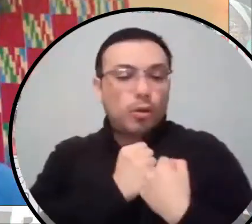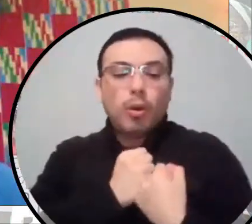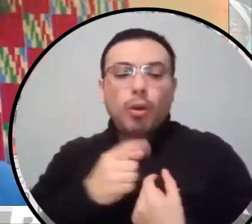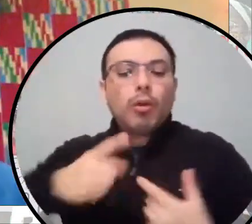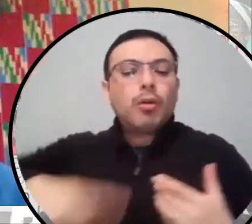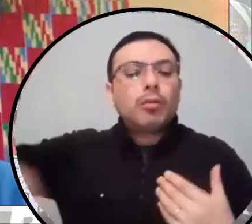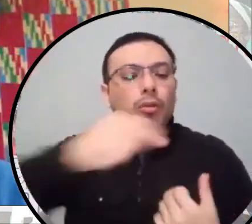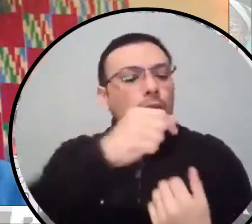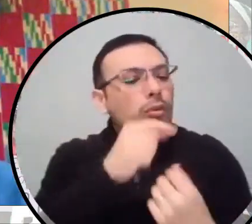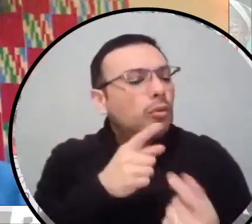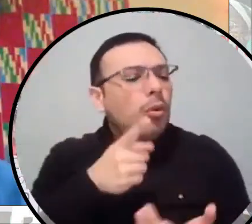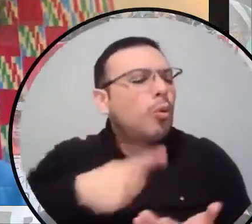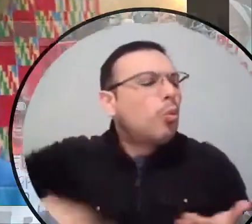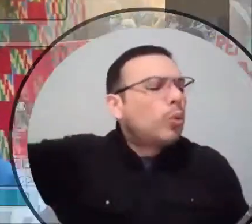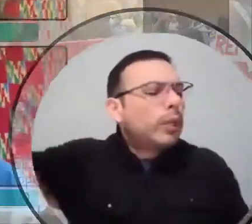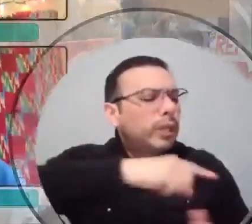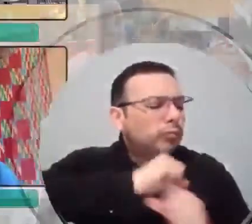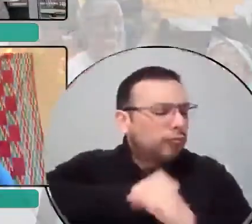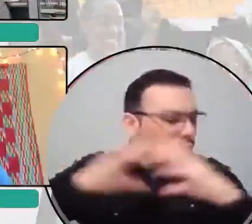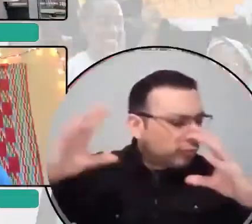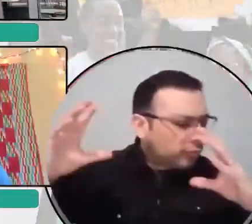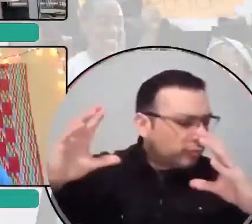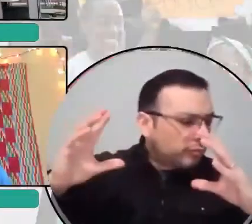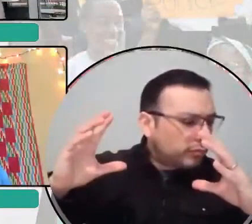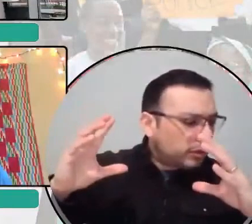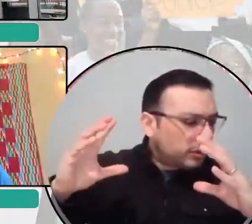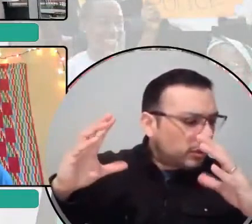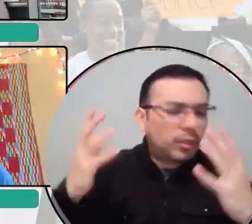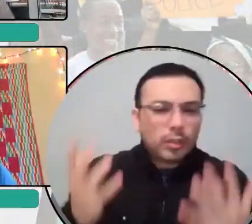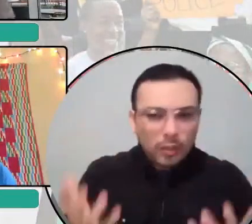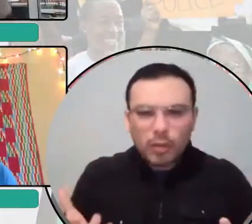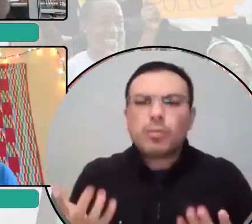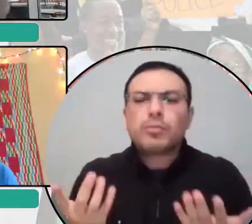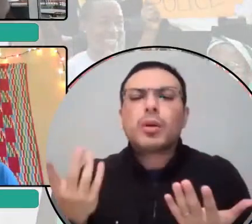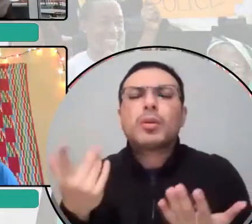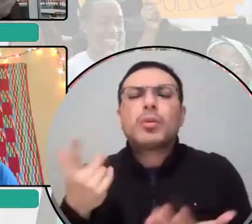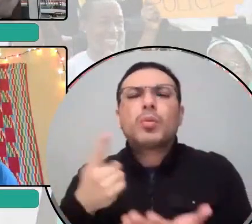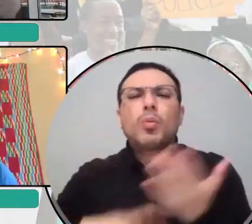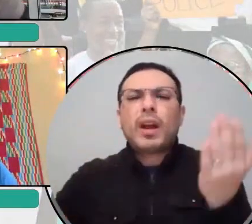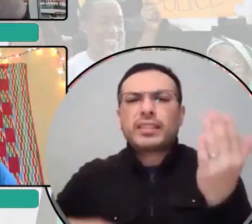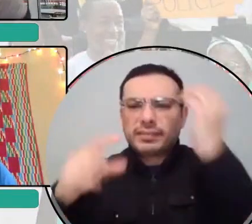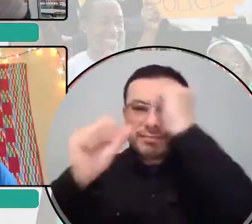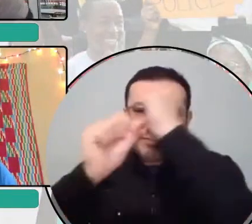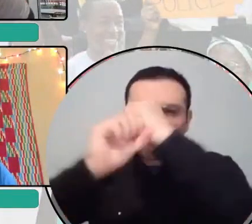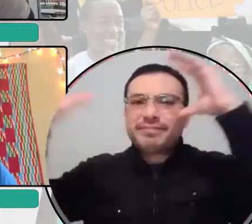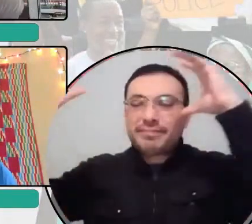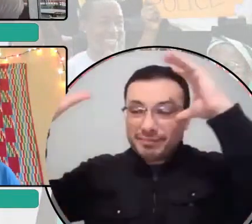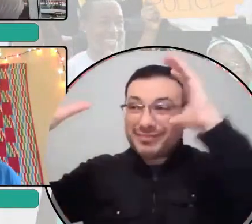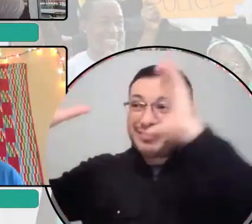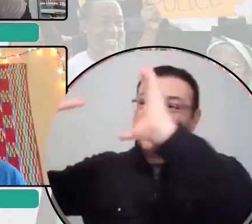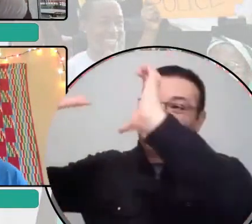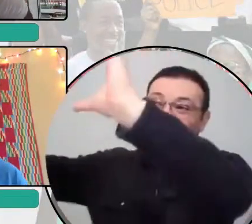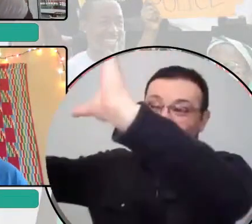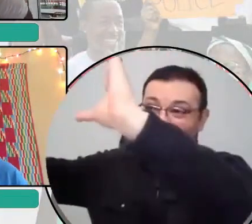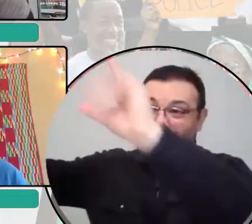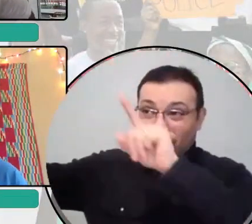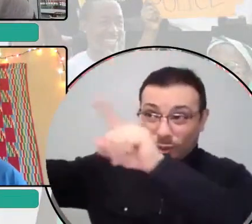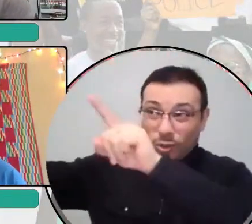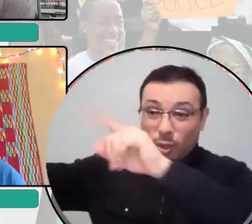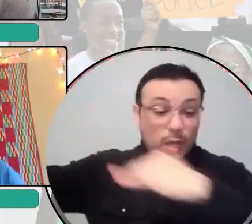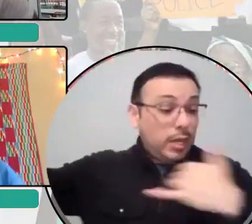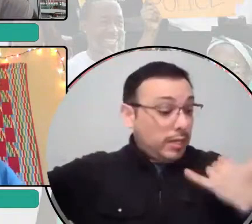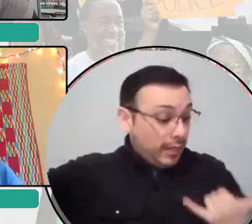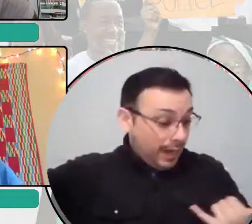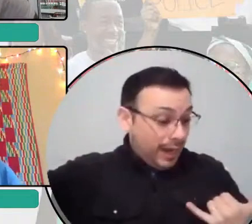panelists. What is the vision of abolition? And how do we connect the vision of where we want to go with the reality that we have